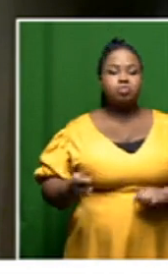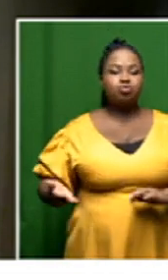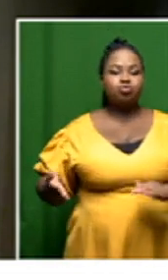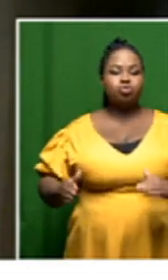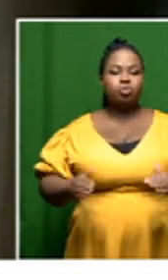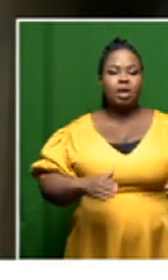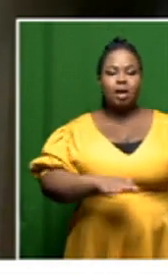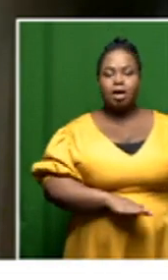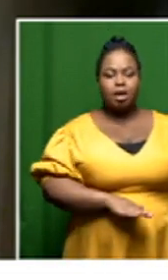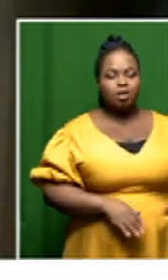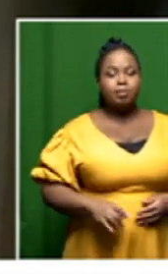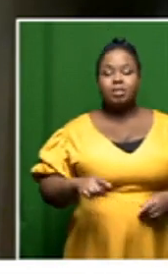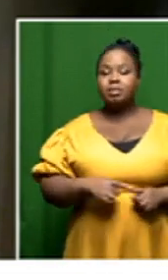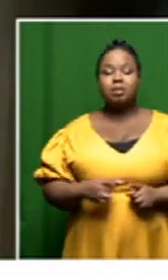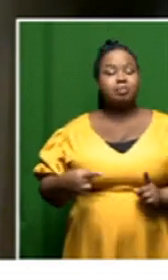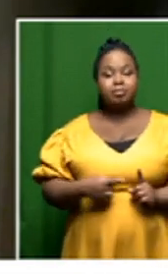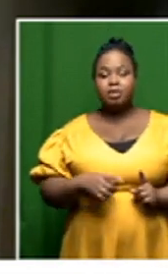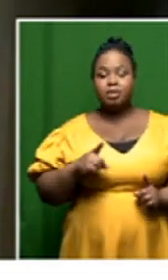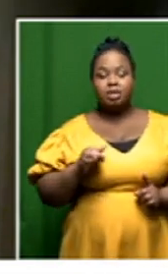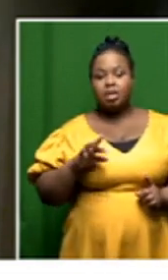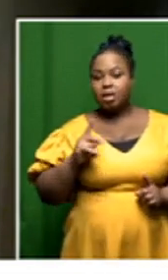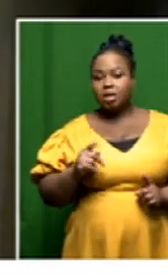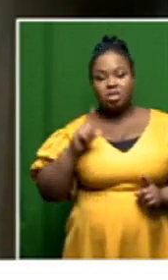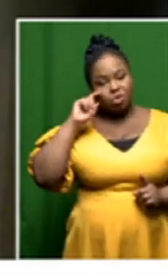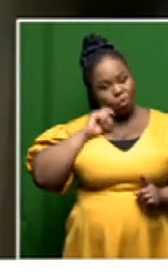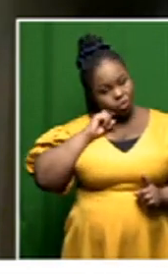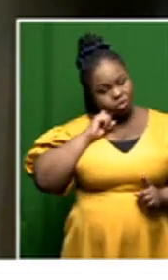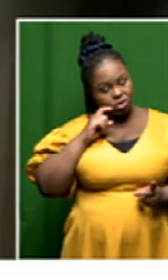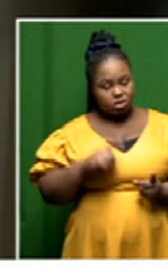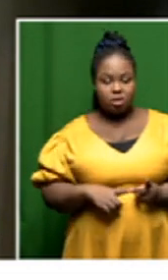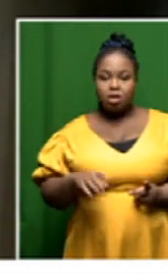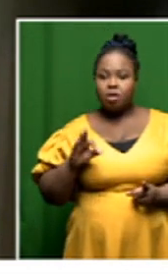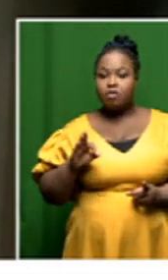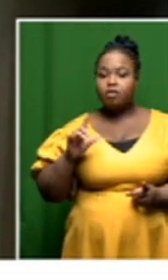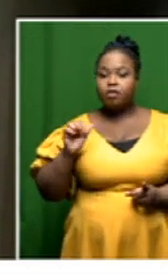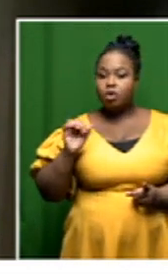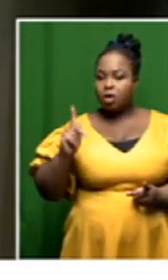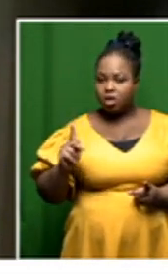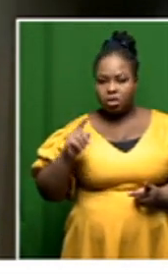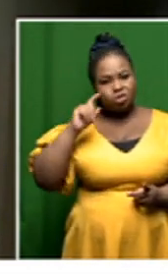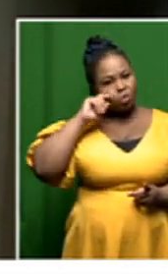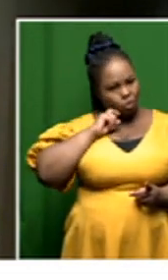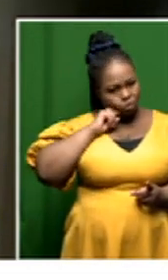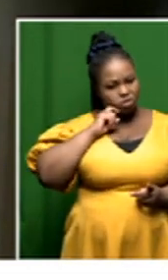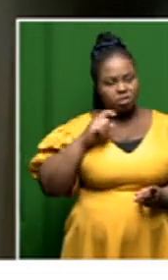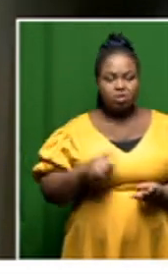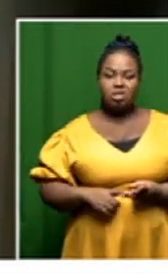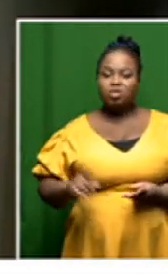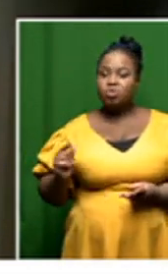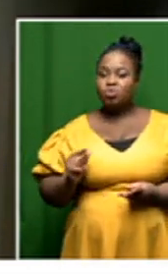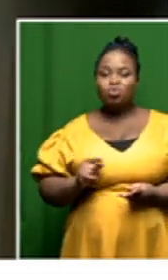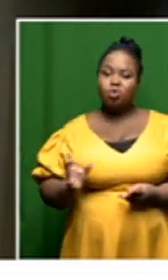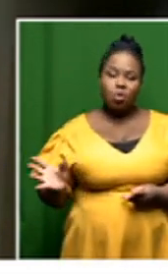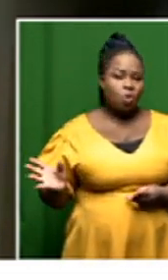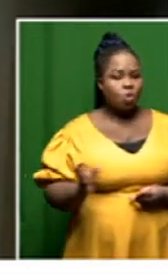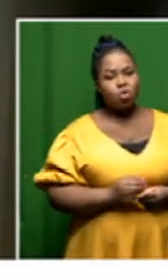die the clerk is old adrian flock is is old um uh you know and and soon all of them